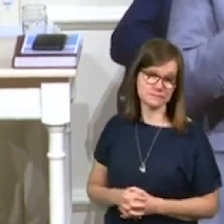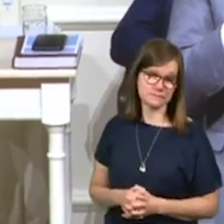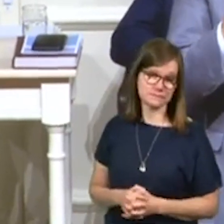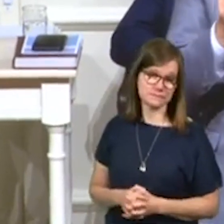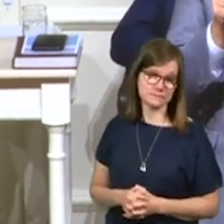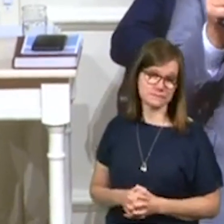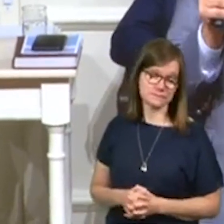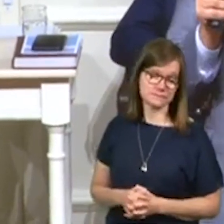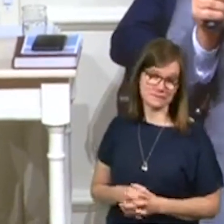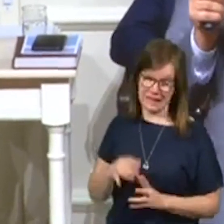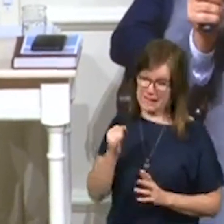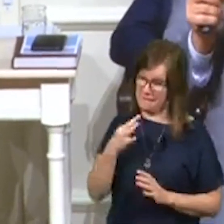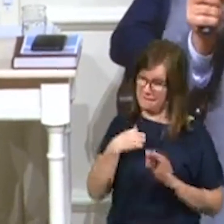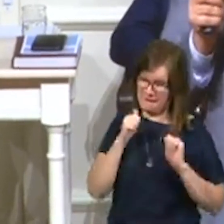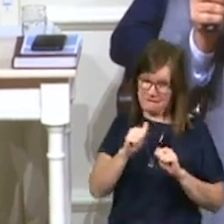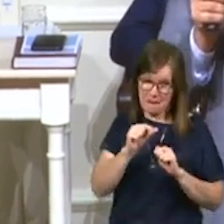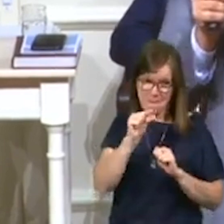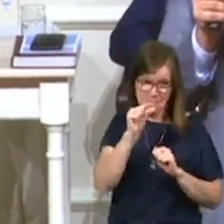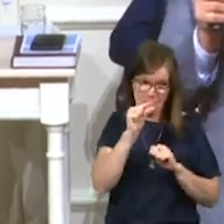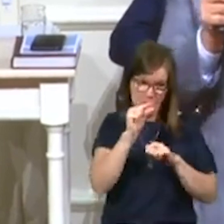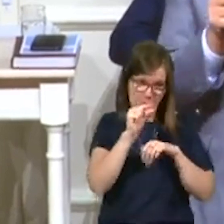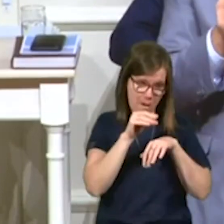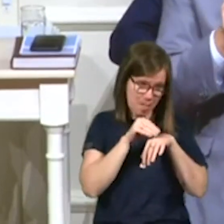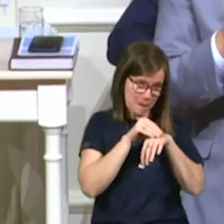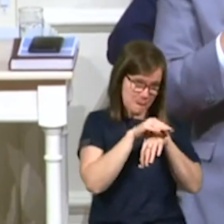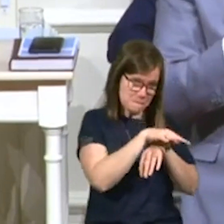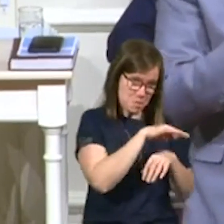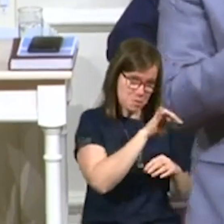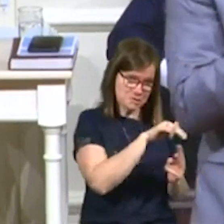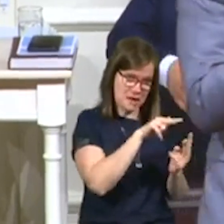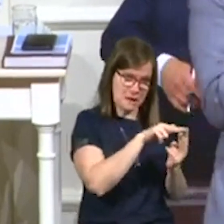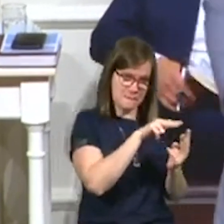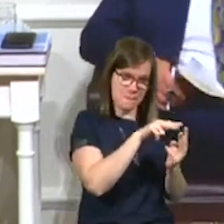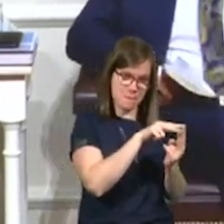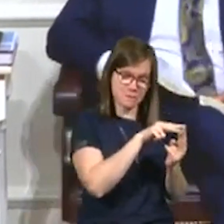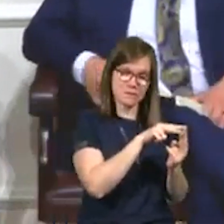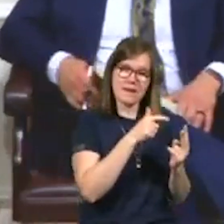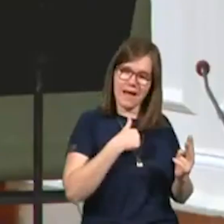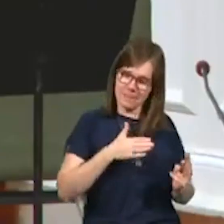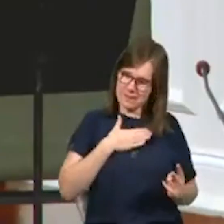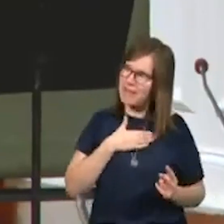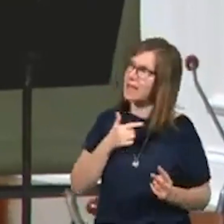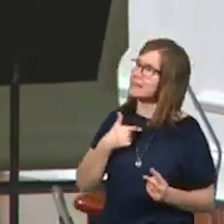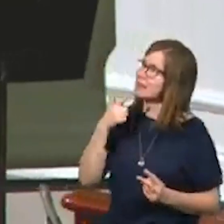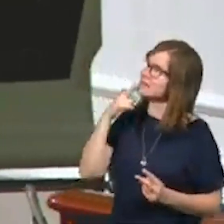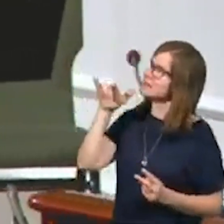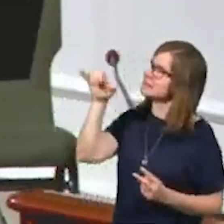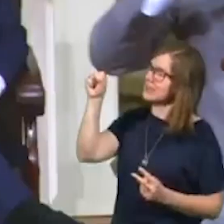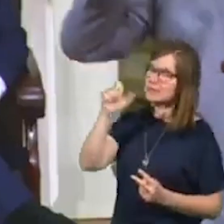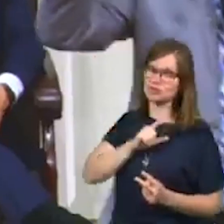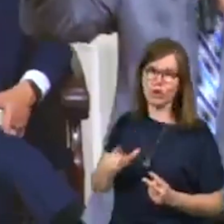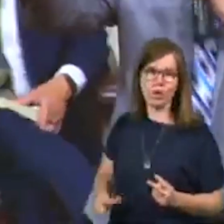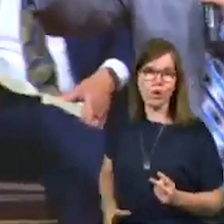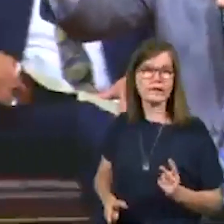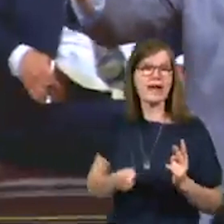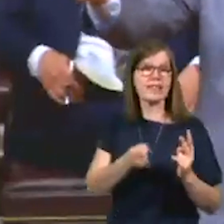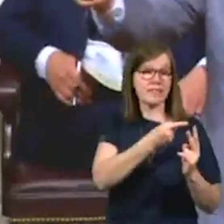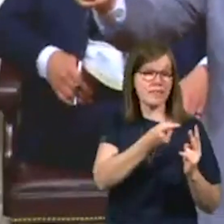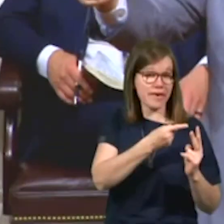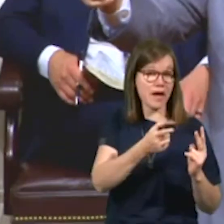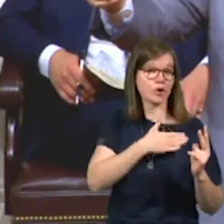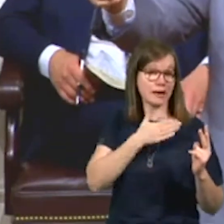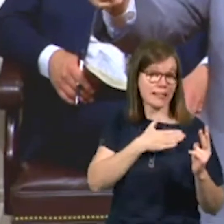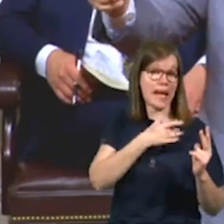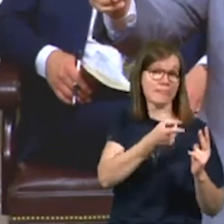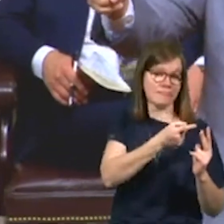If I could play just a small part in a young couple's life like that, I'm glad I said, yes, Lord. Watch this. They're glad they said,